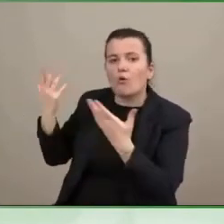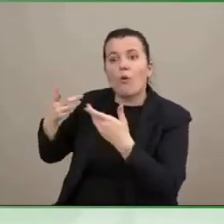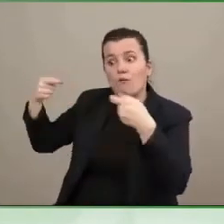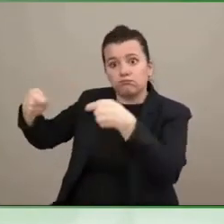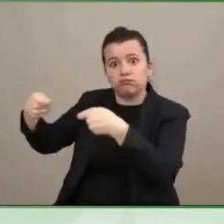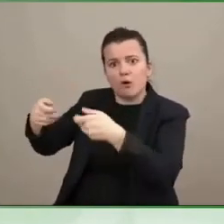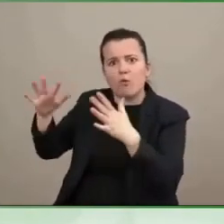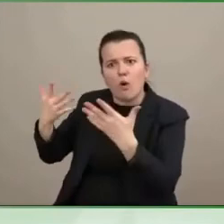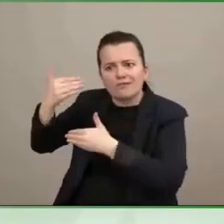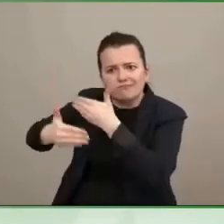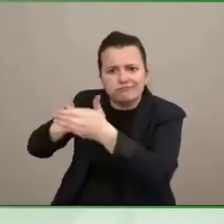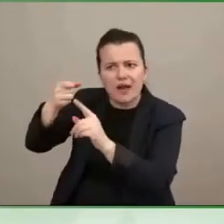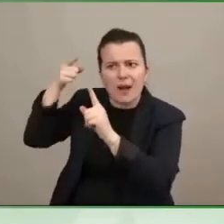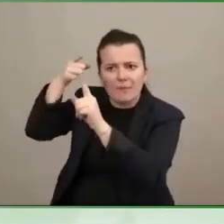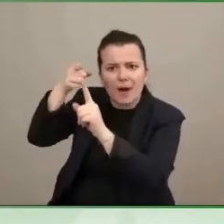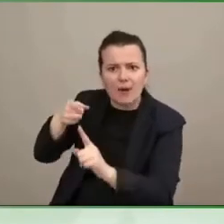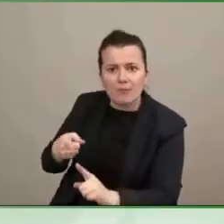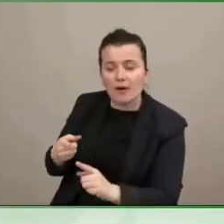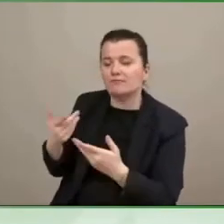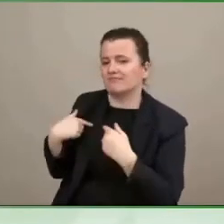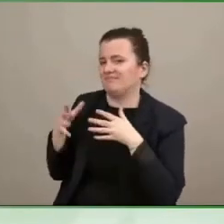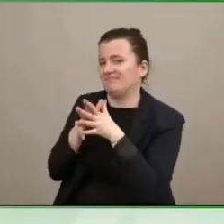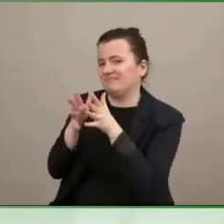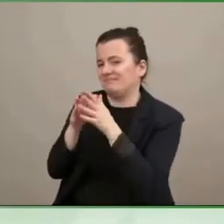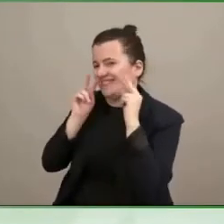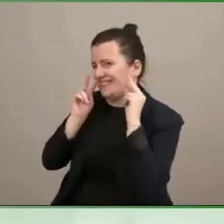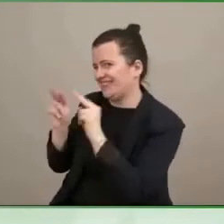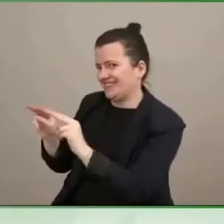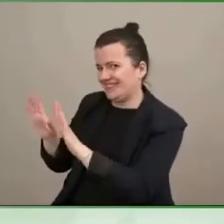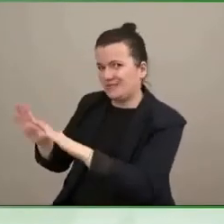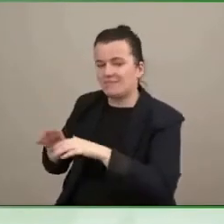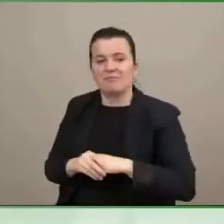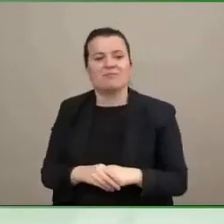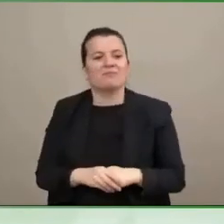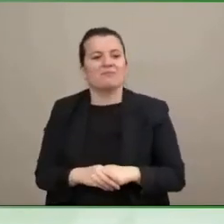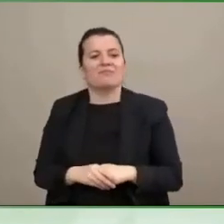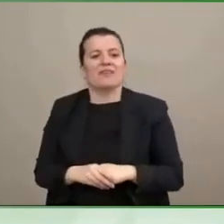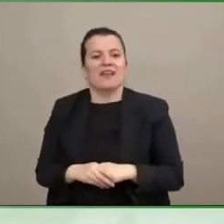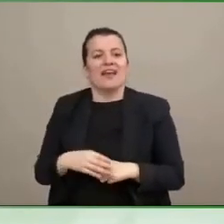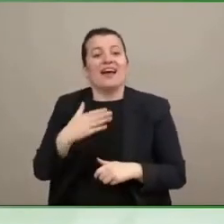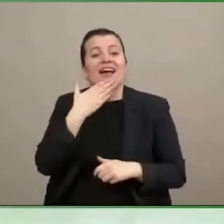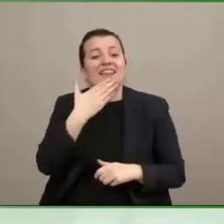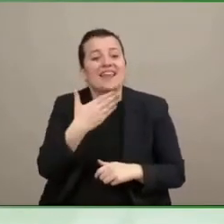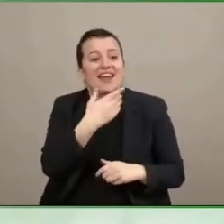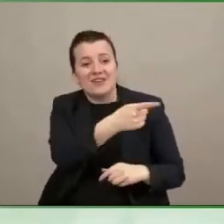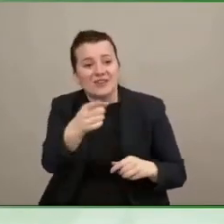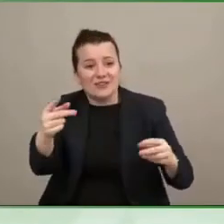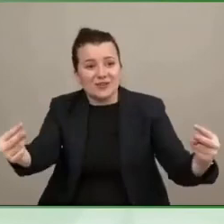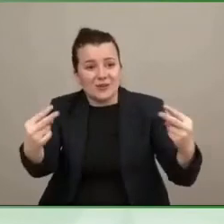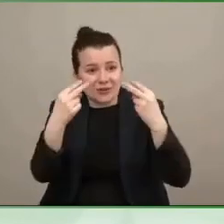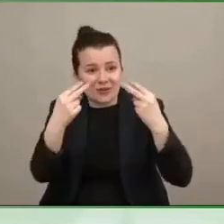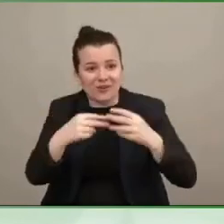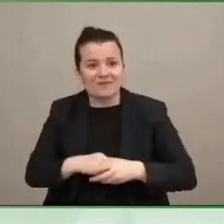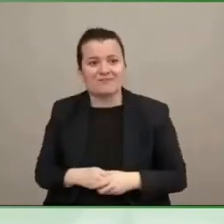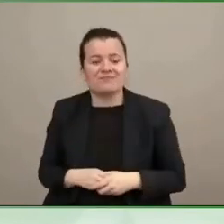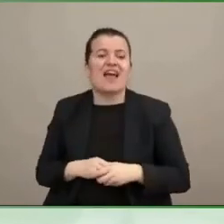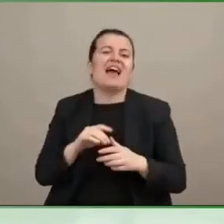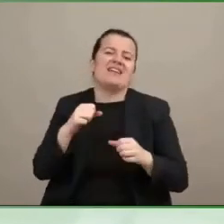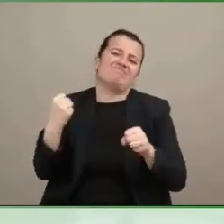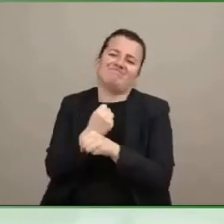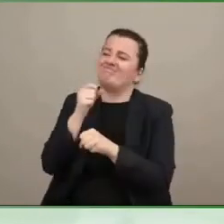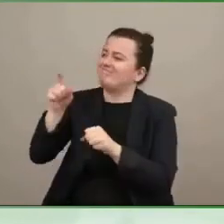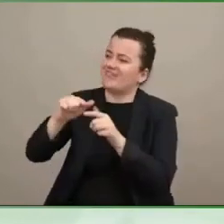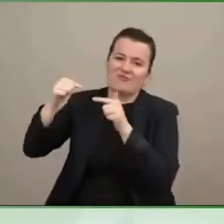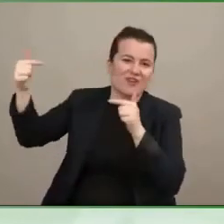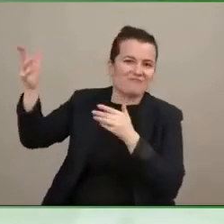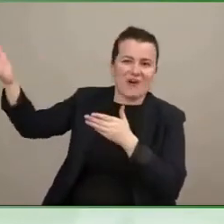I would just like to say thanks so much for joining me today. I wish you'd been here personally. But to be able to see you